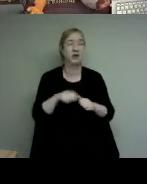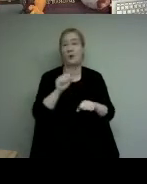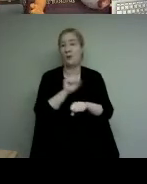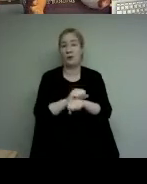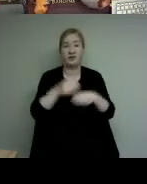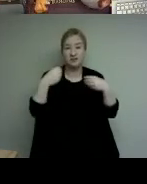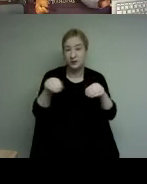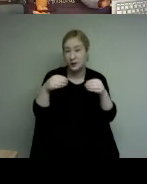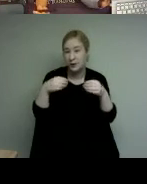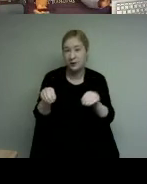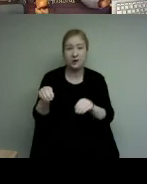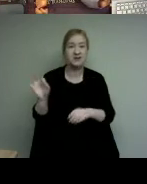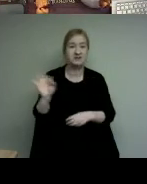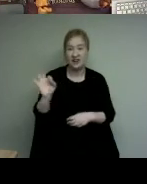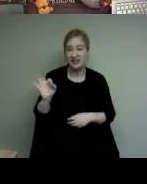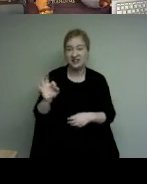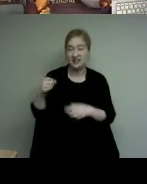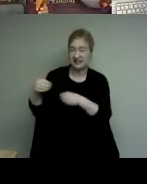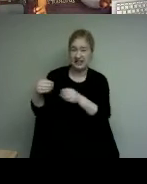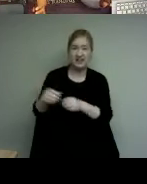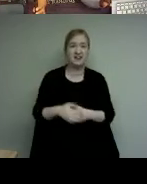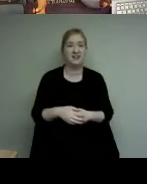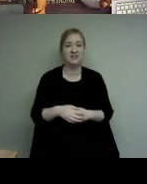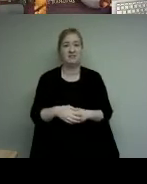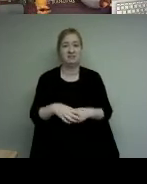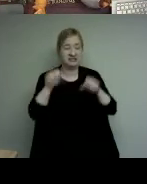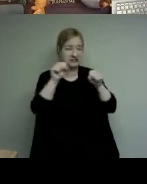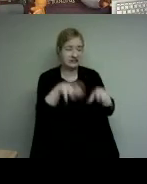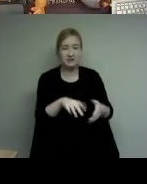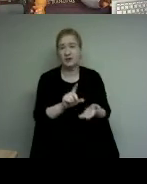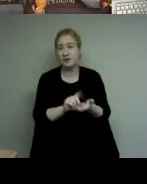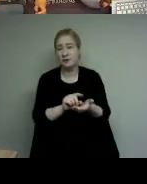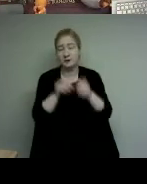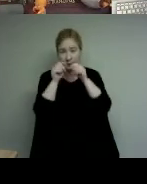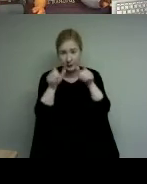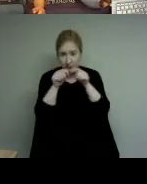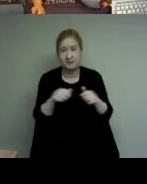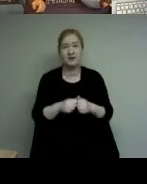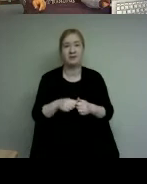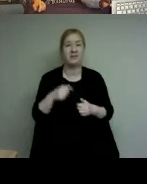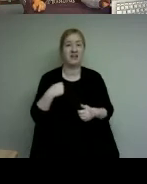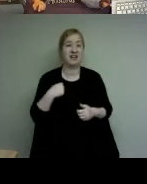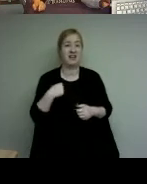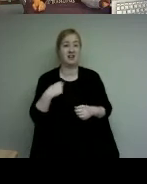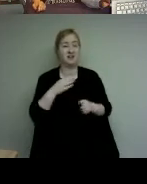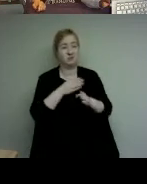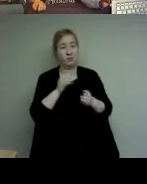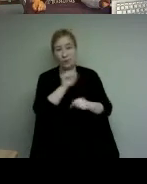selling furniture to delivering the newspaper working for the airlines and even went as far as selling vehicles